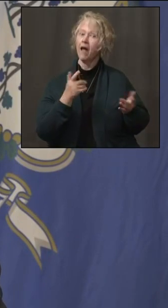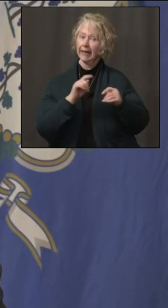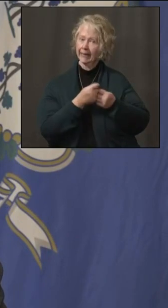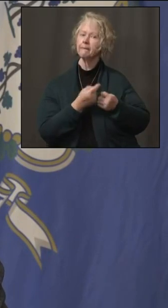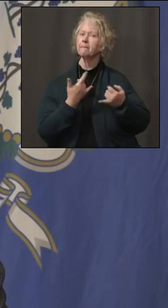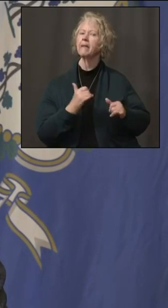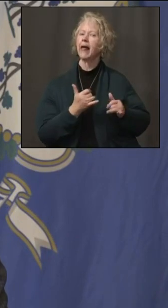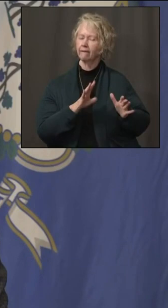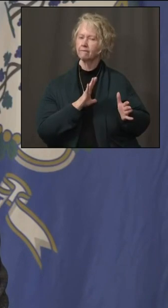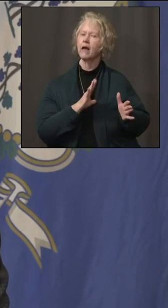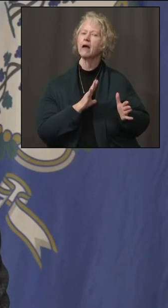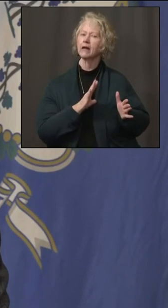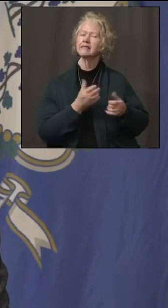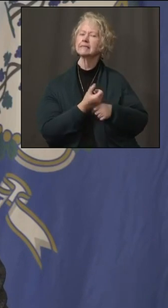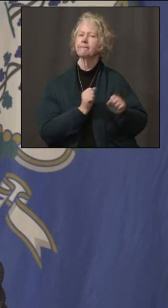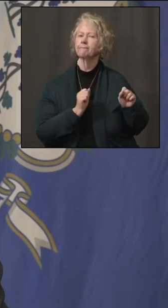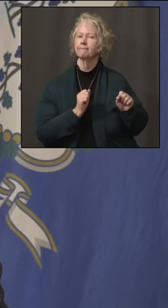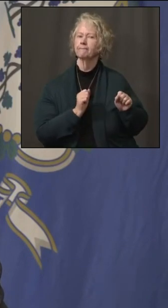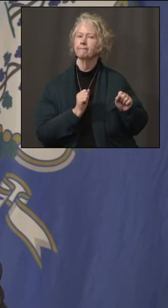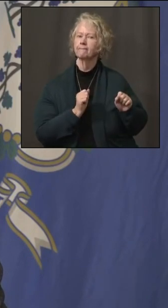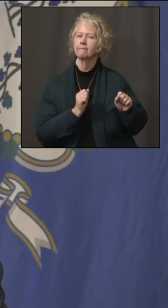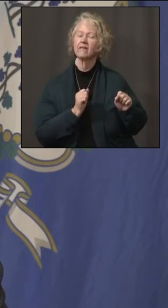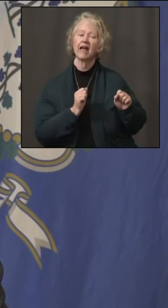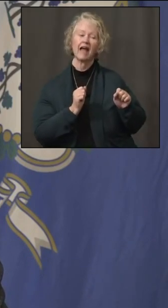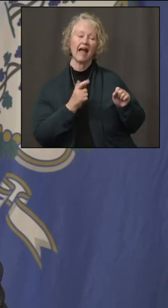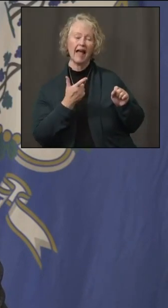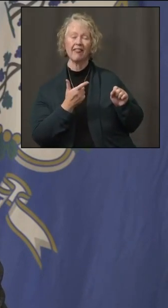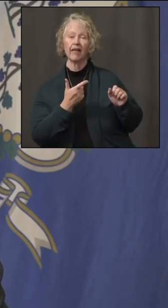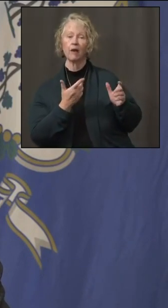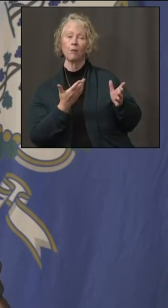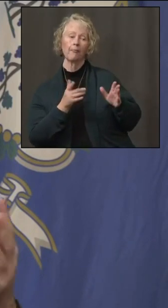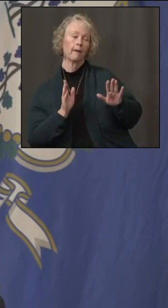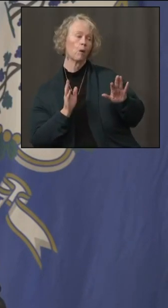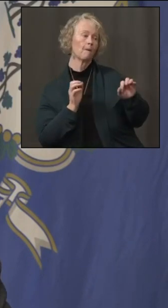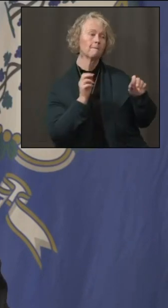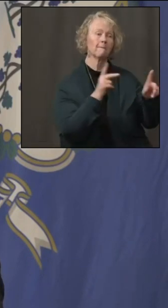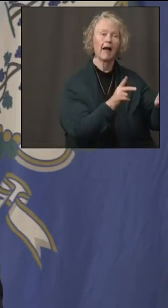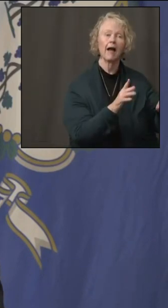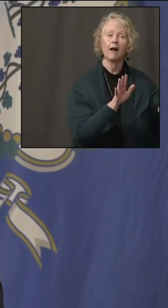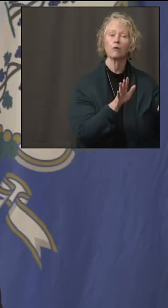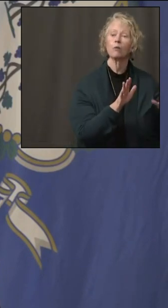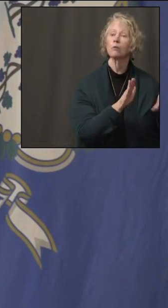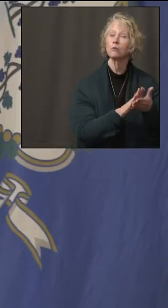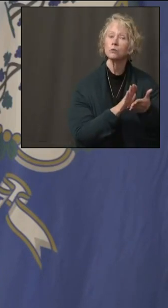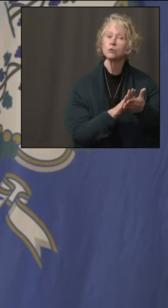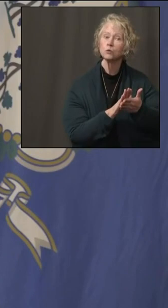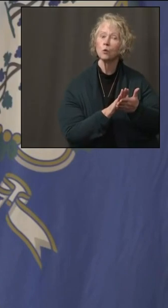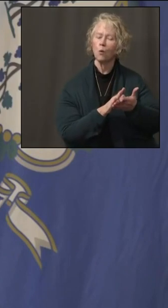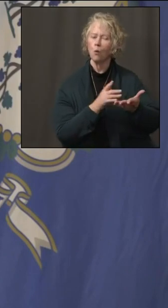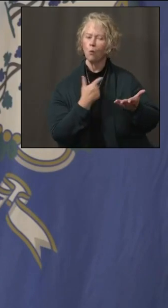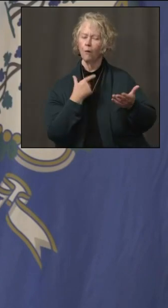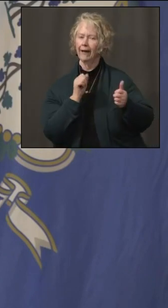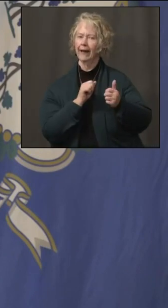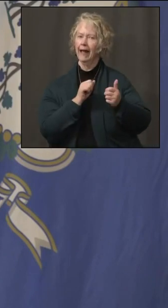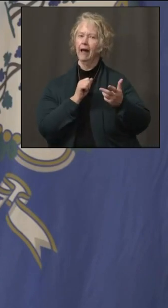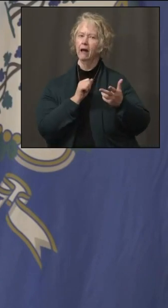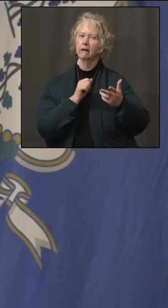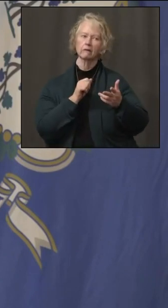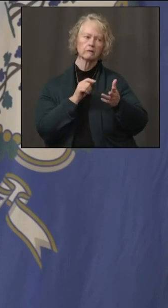safely. And it's much less likely when the team goes back to high school or whatever it is, we've got the virus more contained.